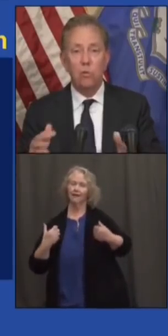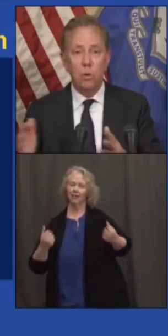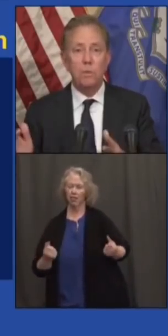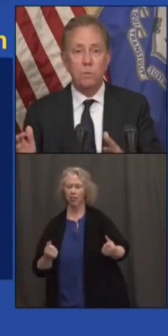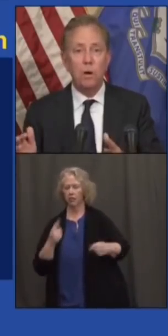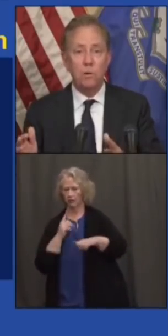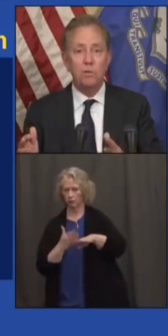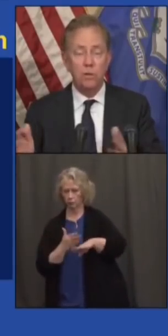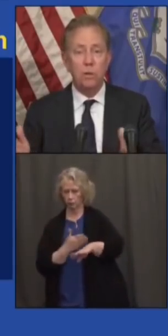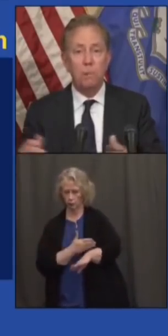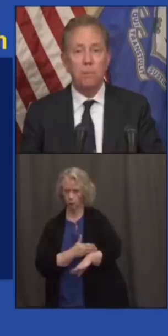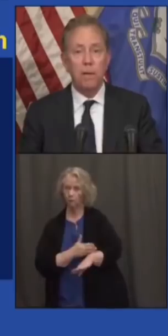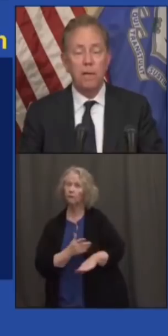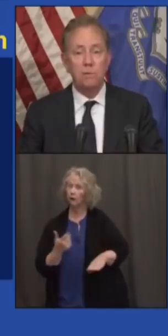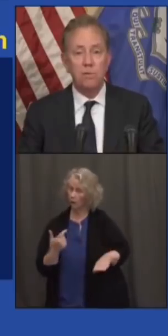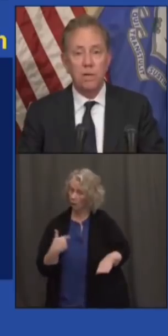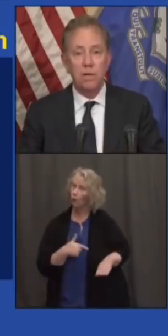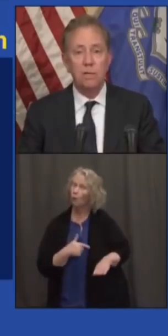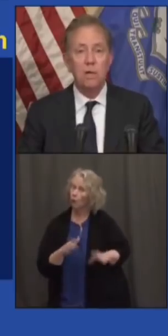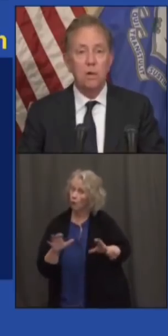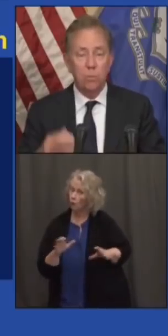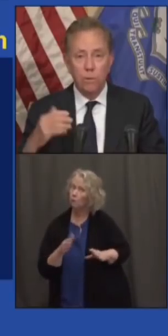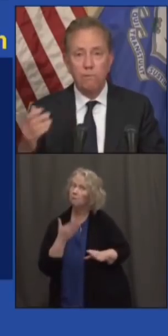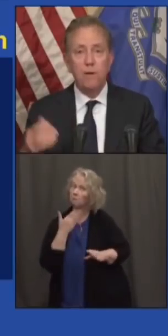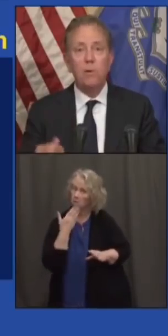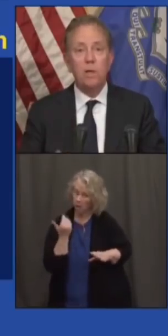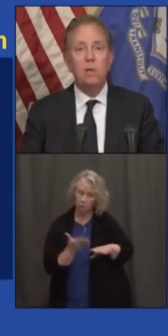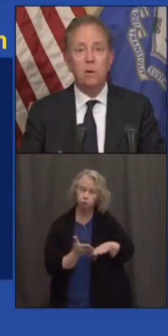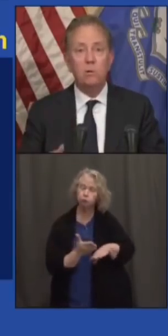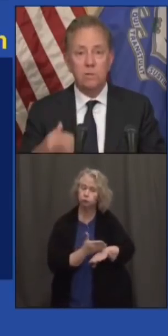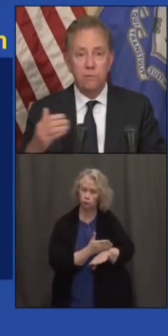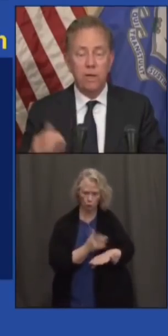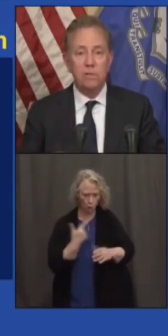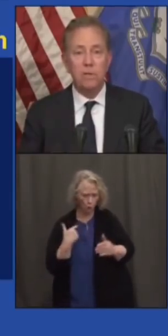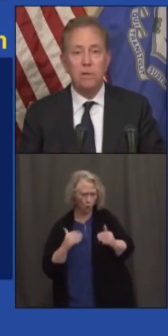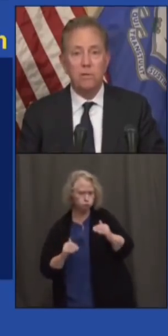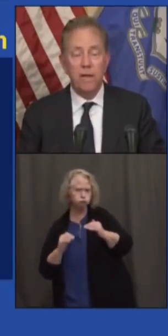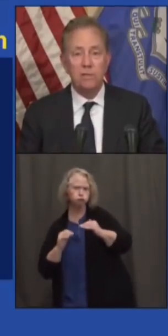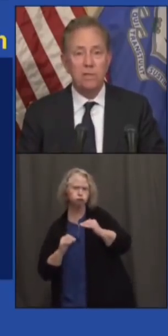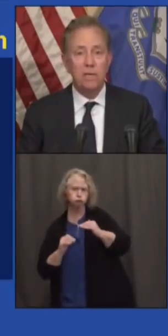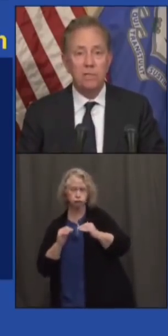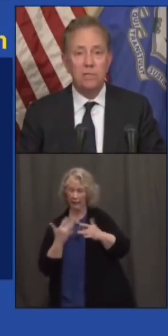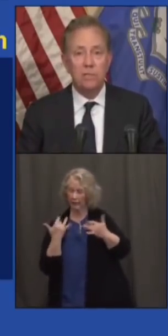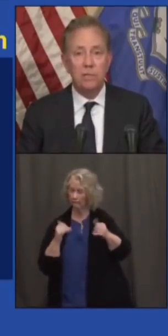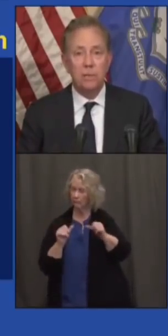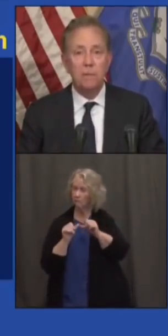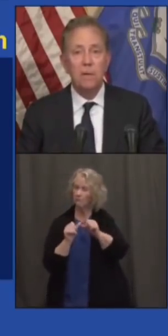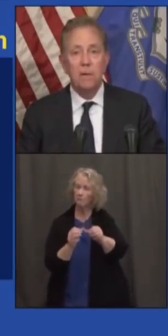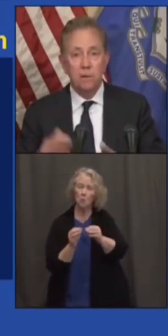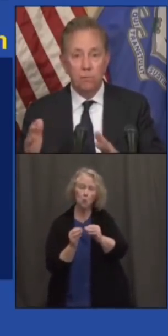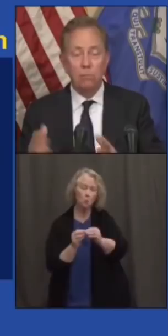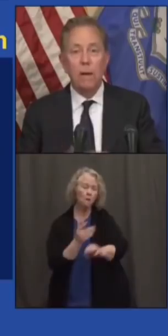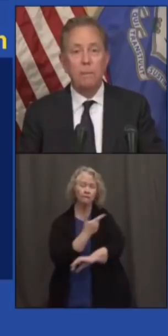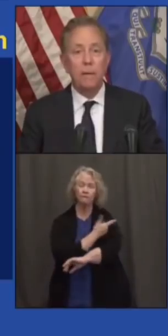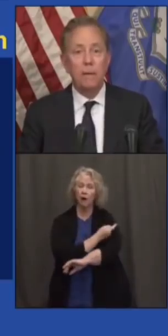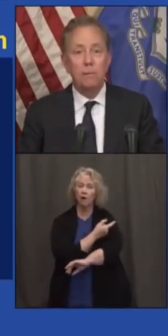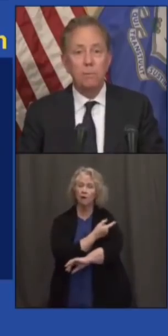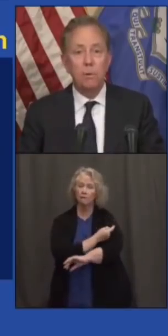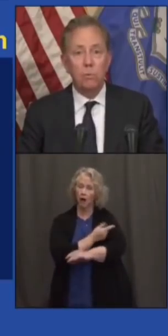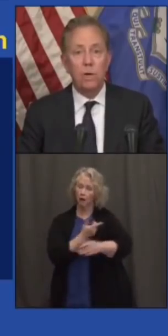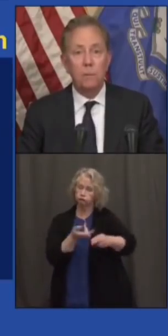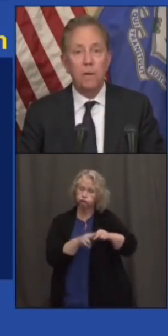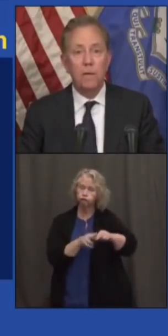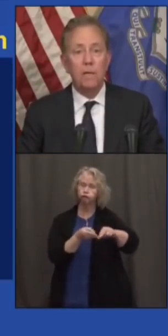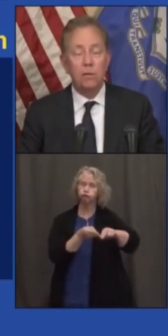made enormous progress on the public health side. We're very close. If we continue the vaccinations ramping,